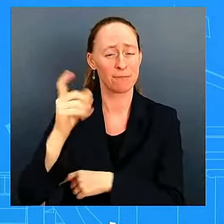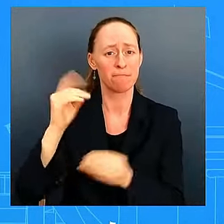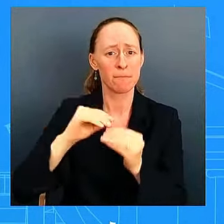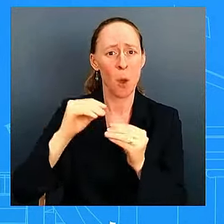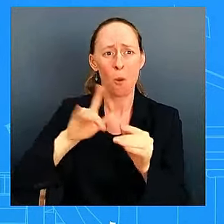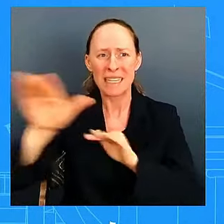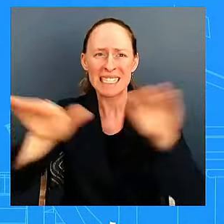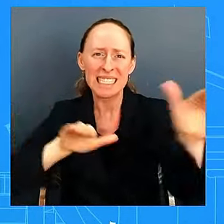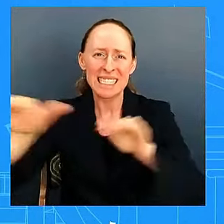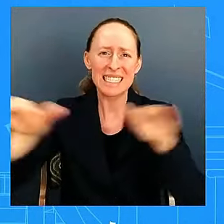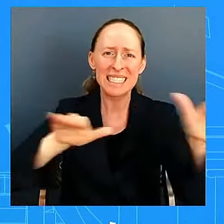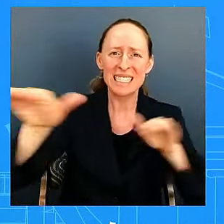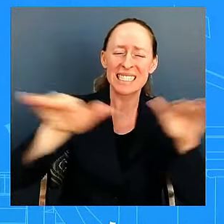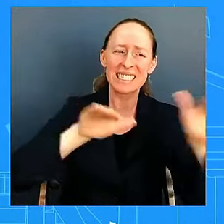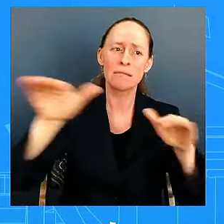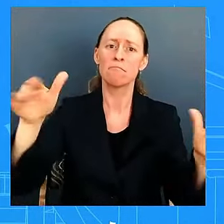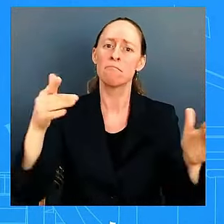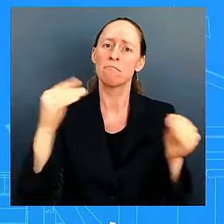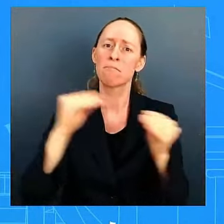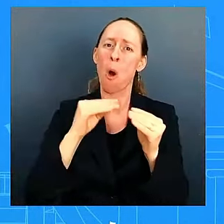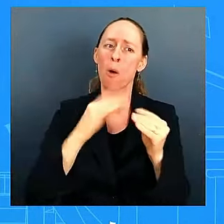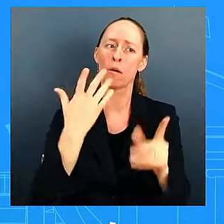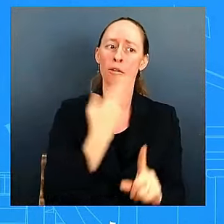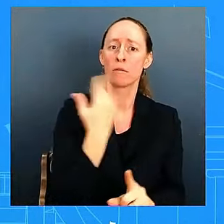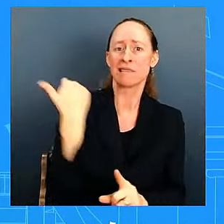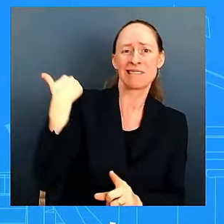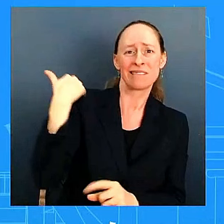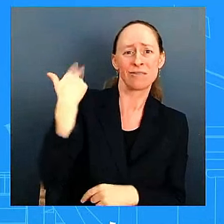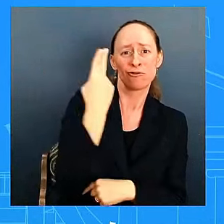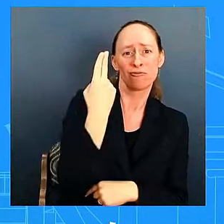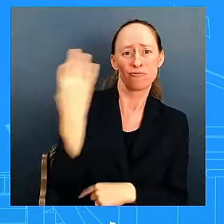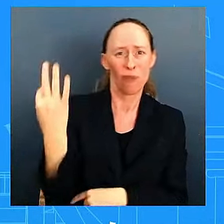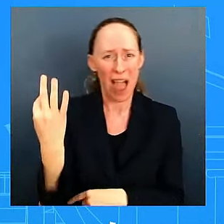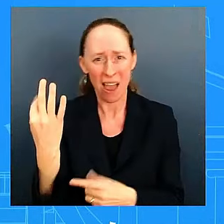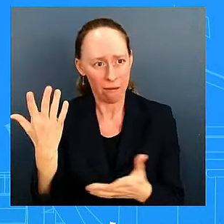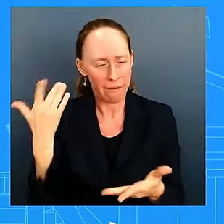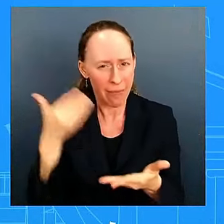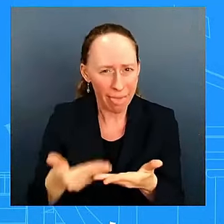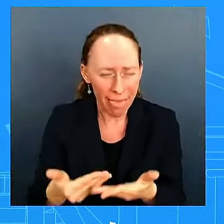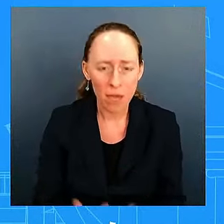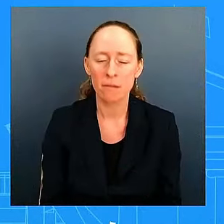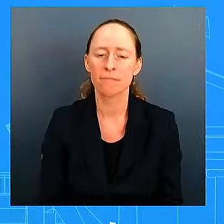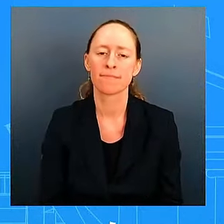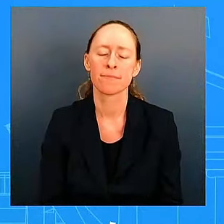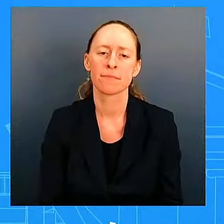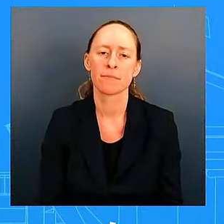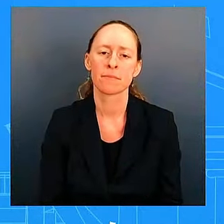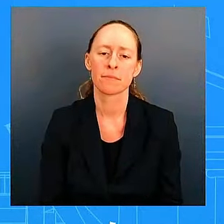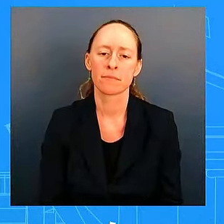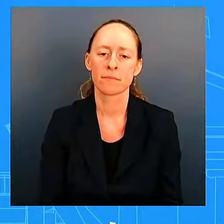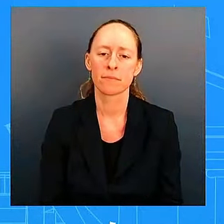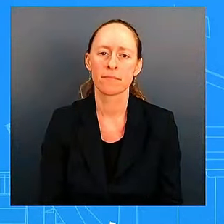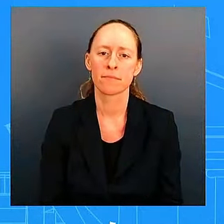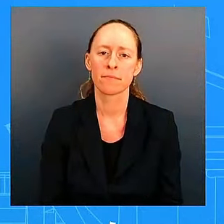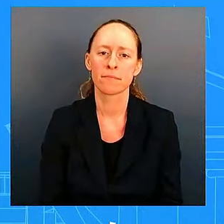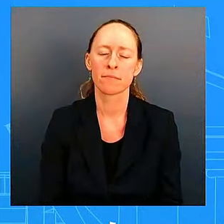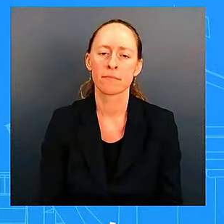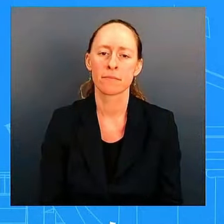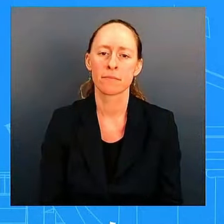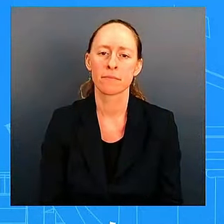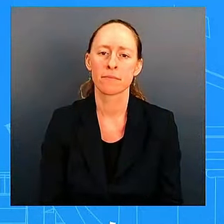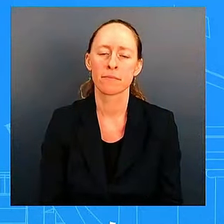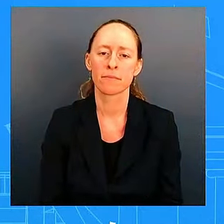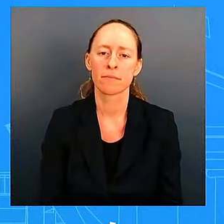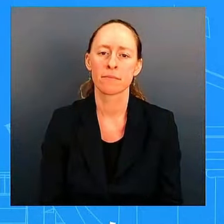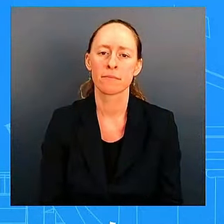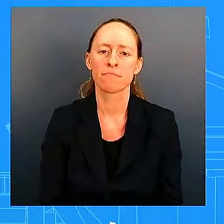where a storm will go of course we will do with our colleagues who do the weather predictions and analysis of what we knew and what we didn't know